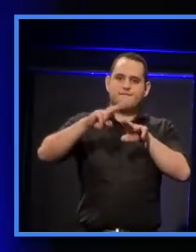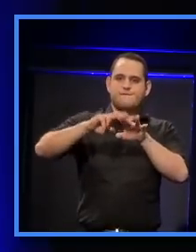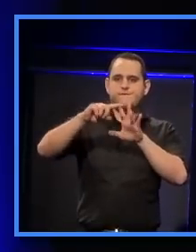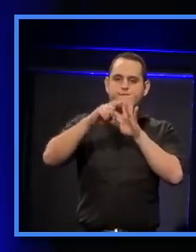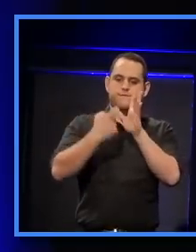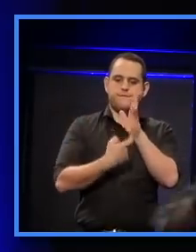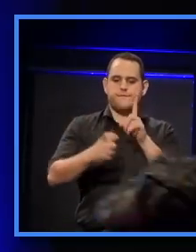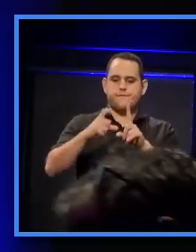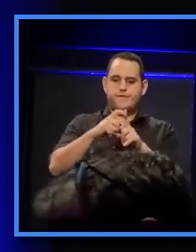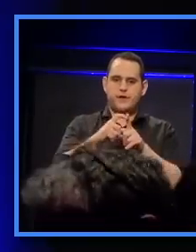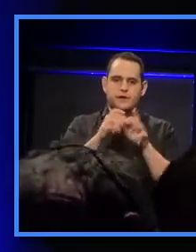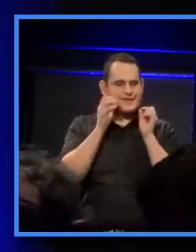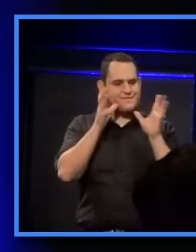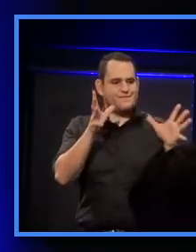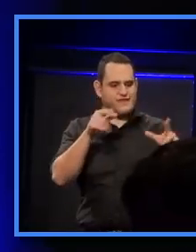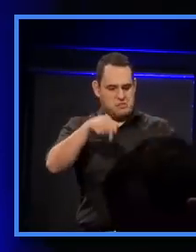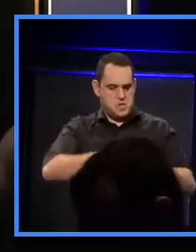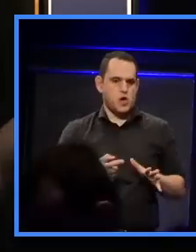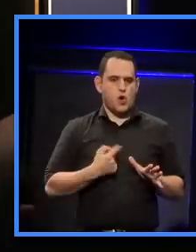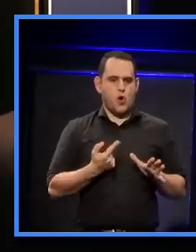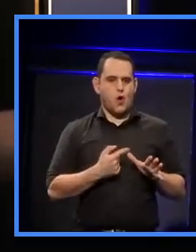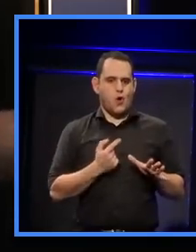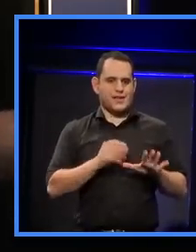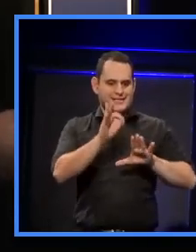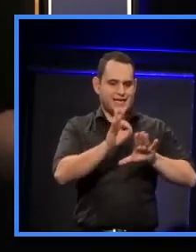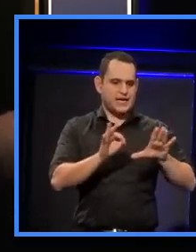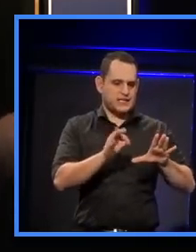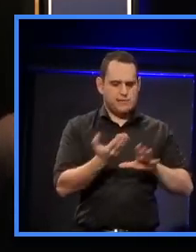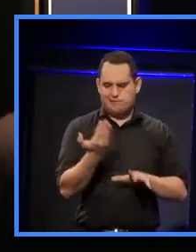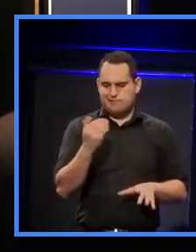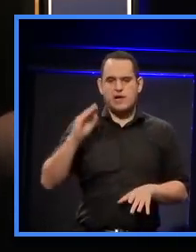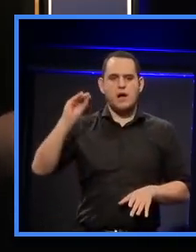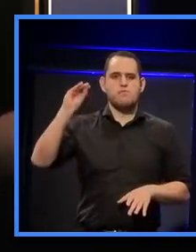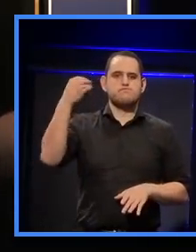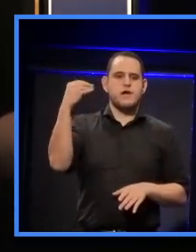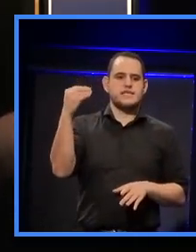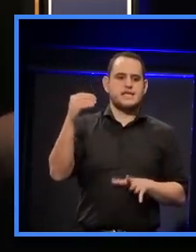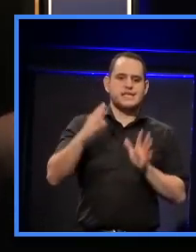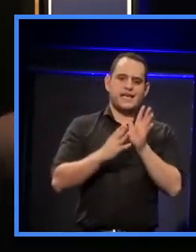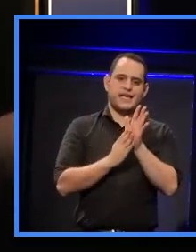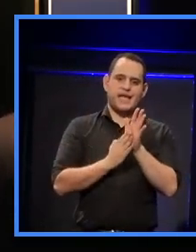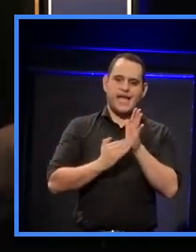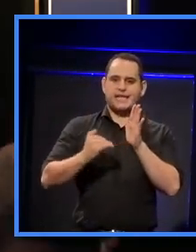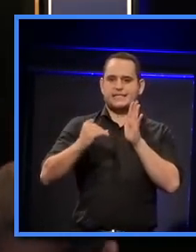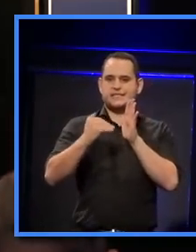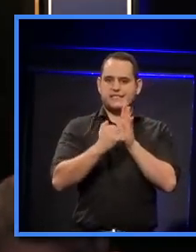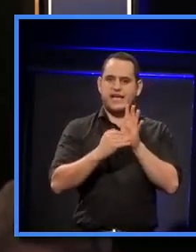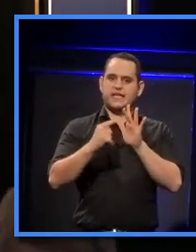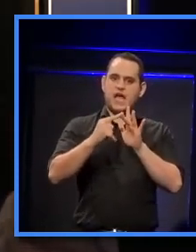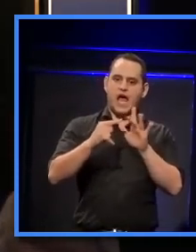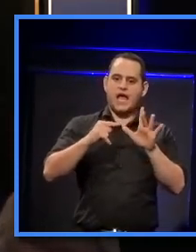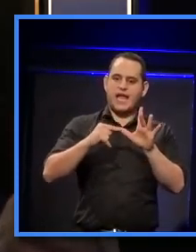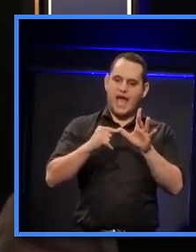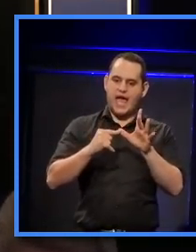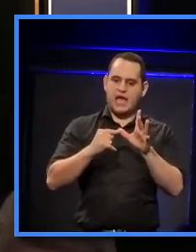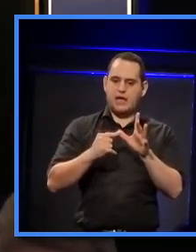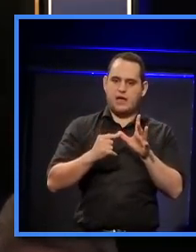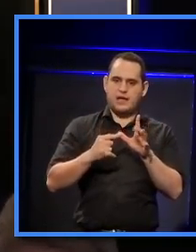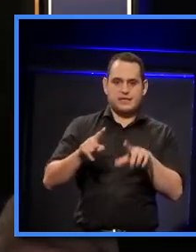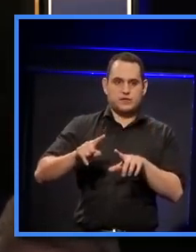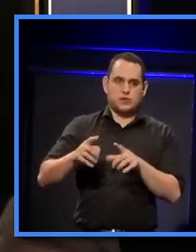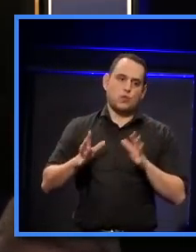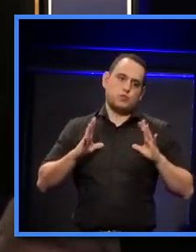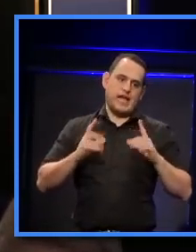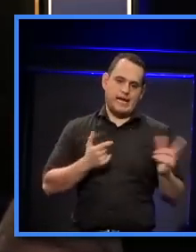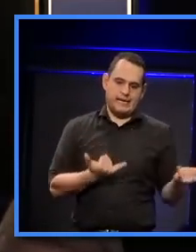world of architecture, in particular in Auckland. He's a former president of the NZIA, taught at the Auckland University as well,